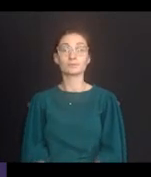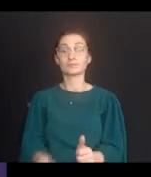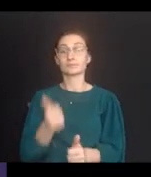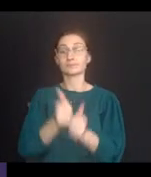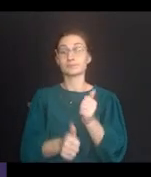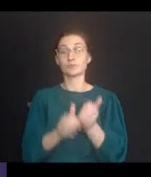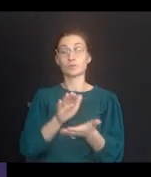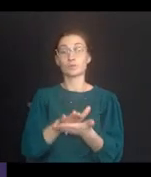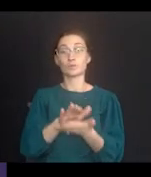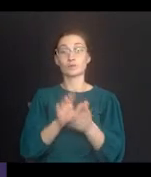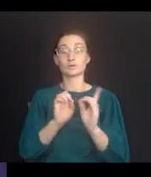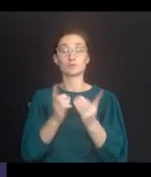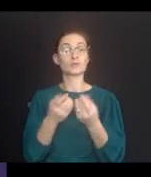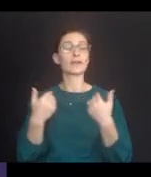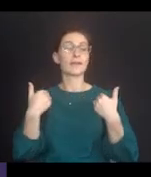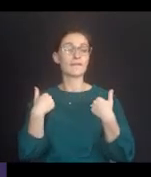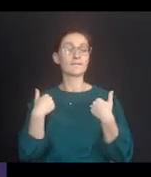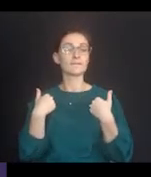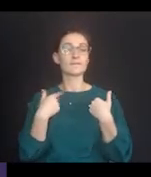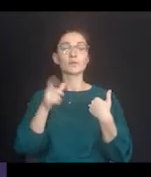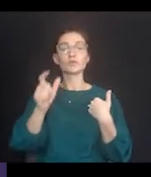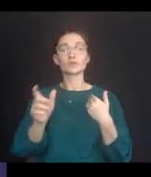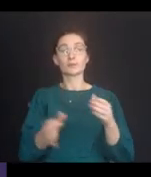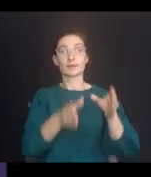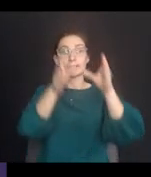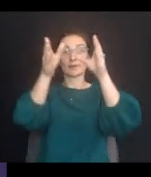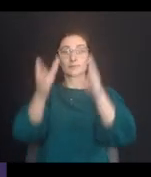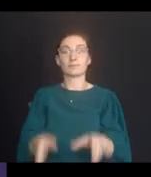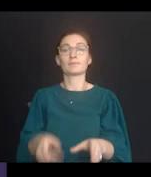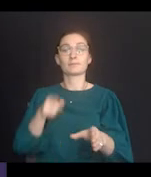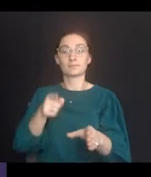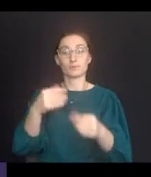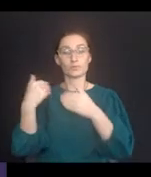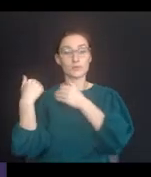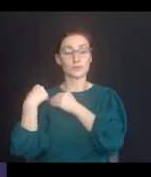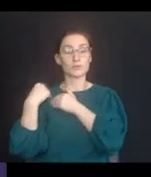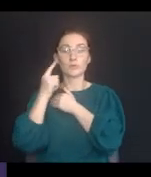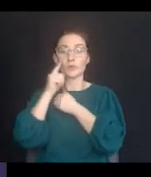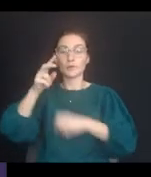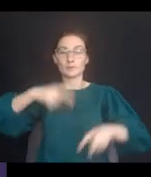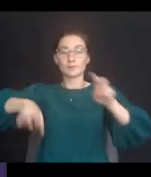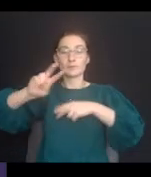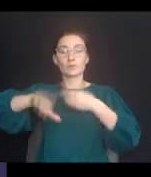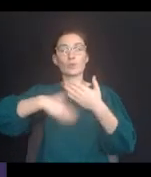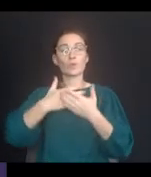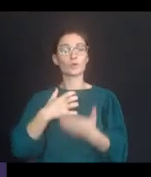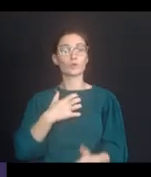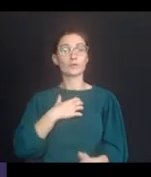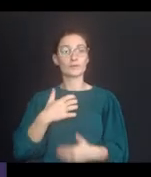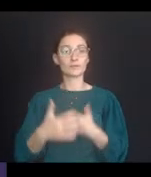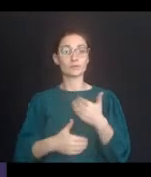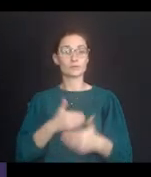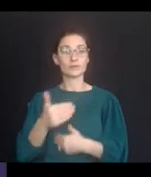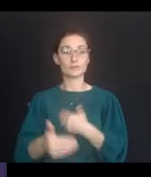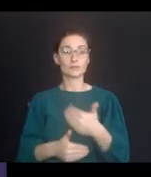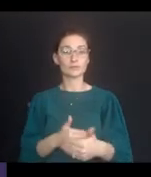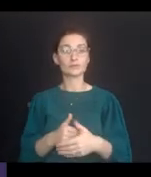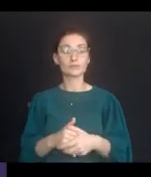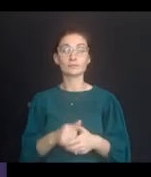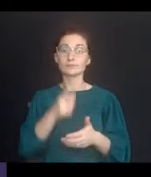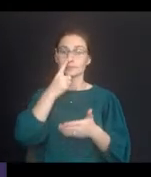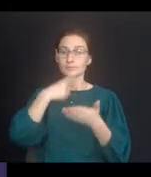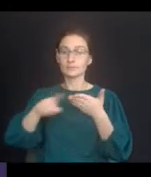Every school district should have these and should have an individual who is responsible for overseeing the grievance procedures,